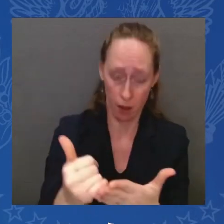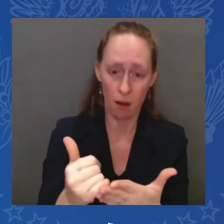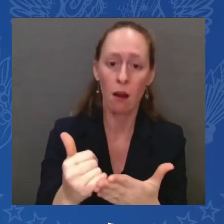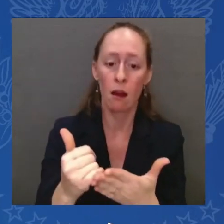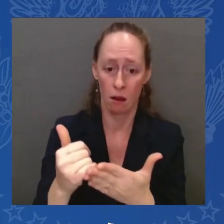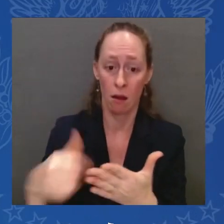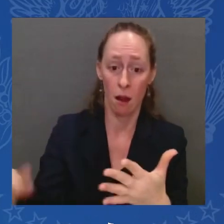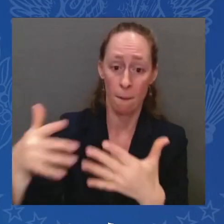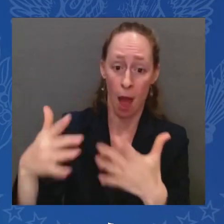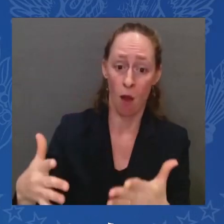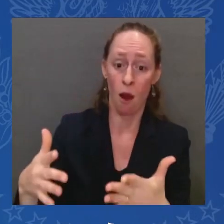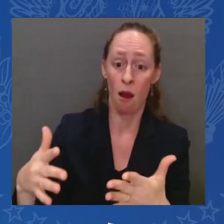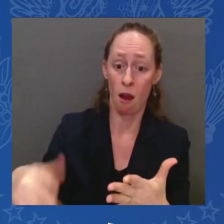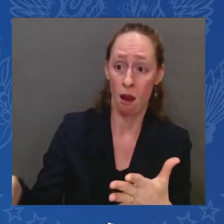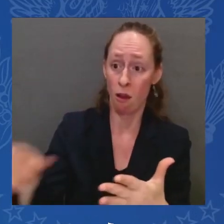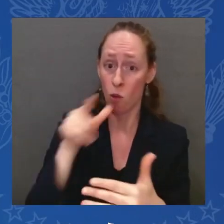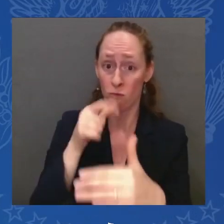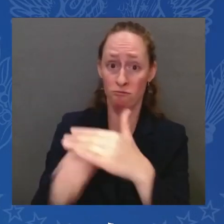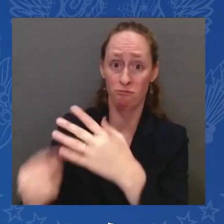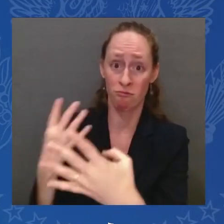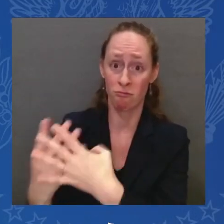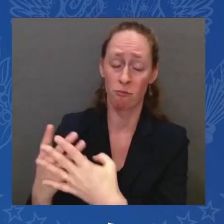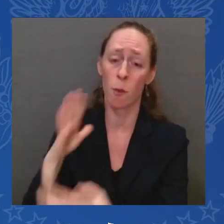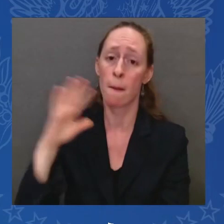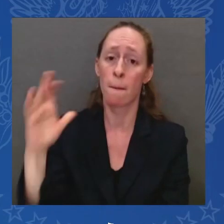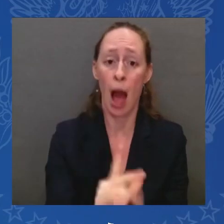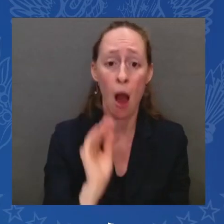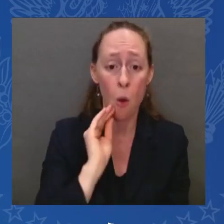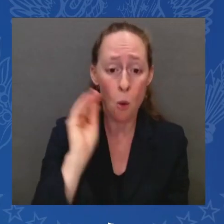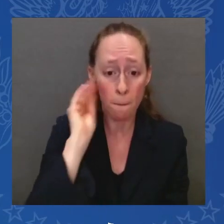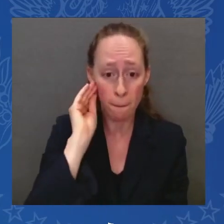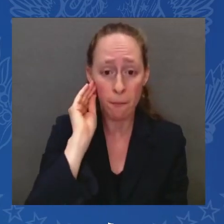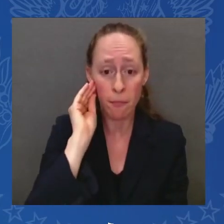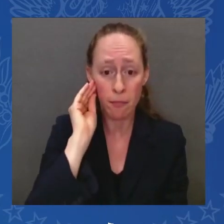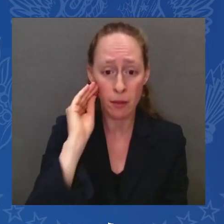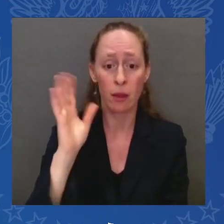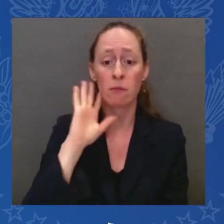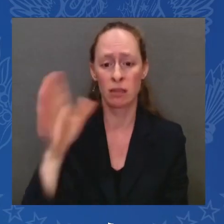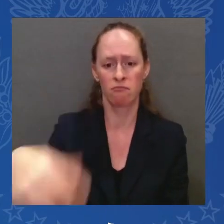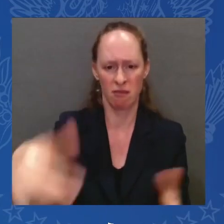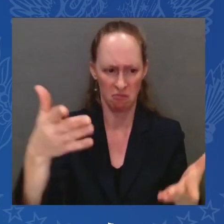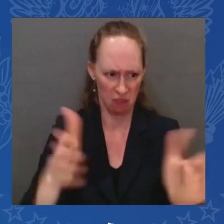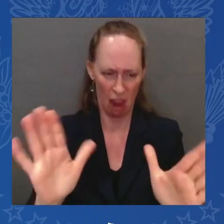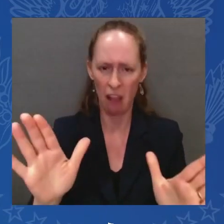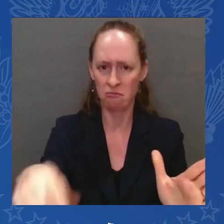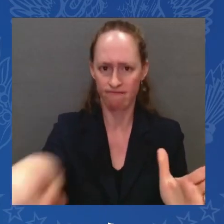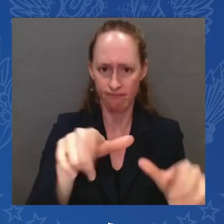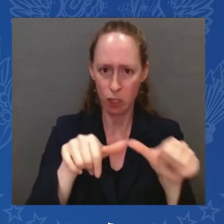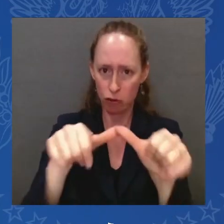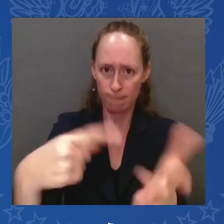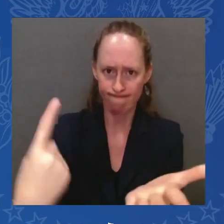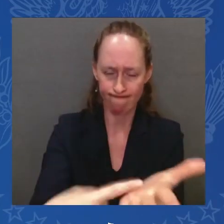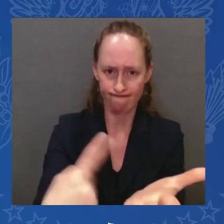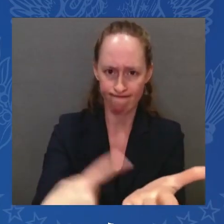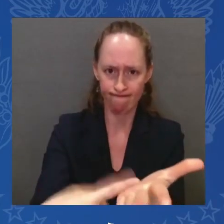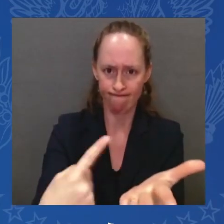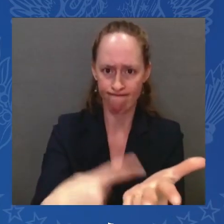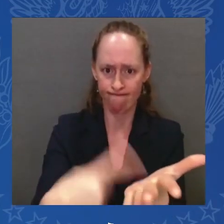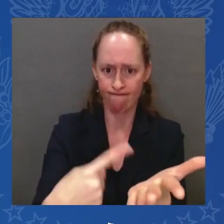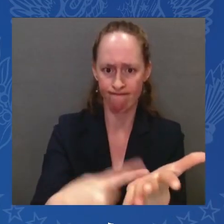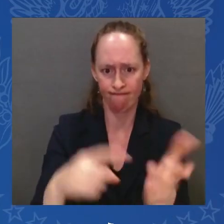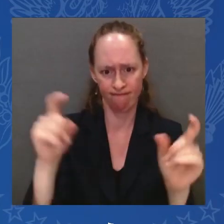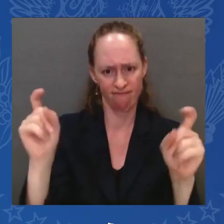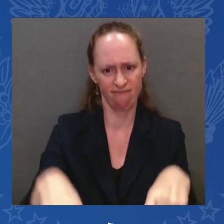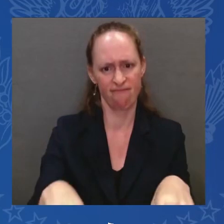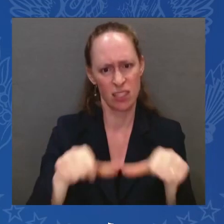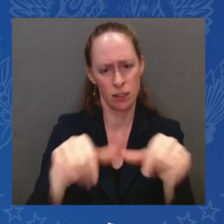going to let you all have the private conversation you've been having, which you should continue to have. But, it just came to basically, I really